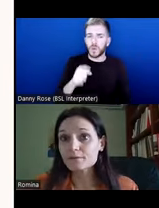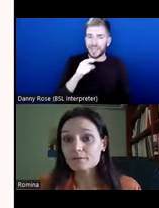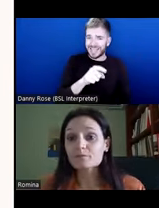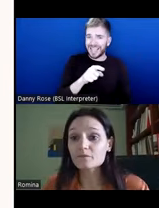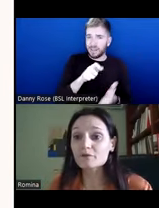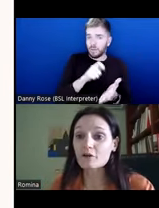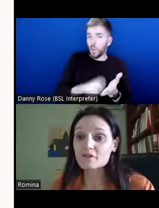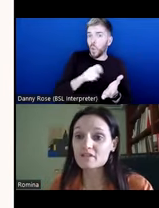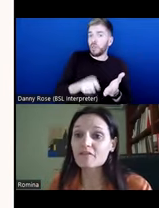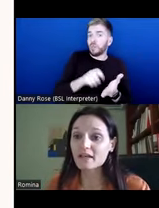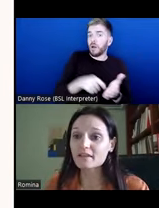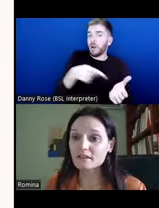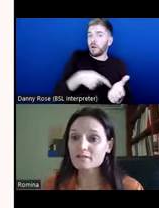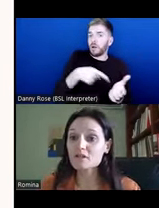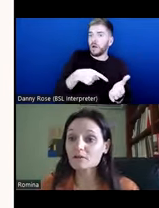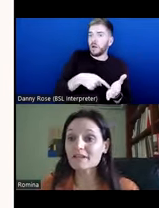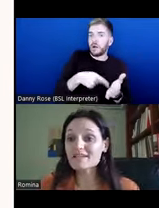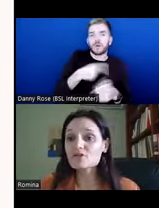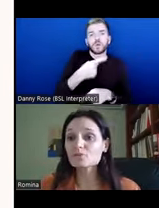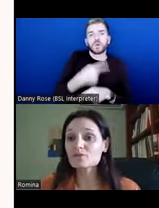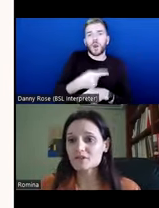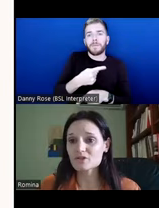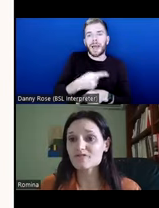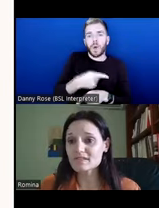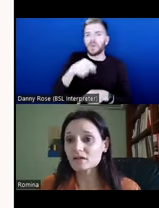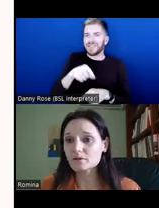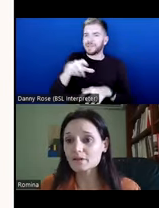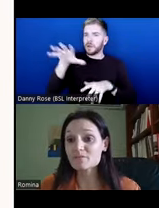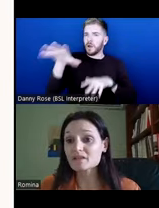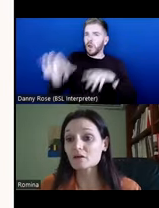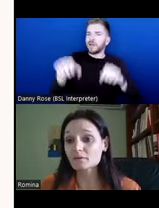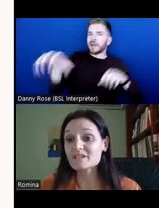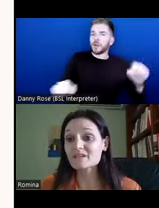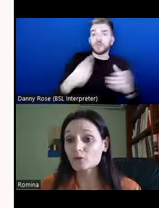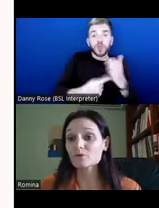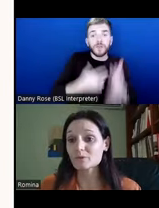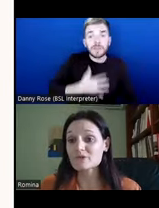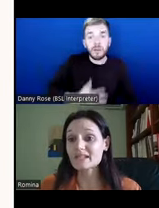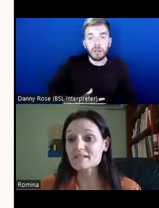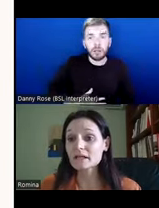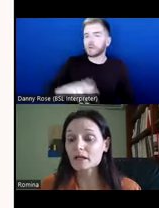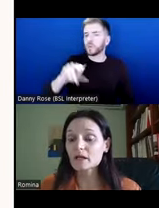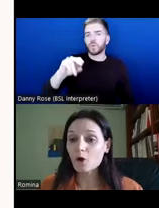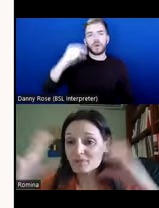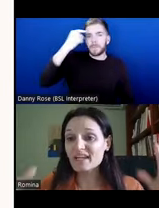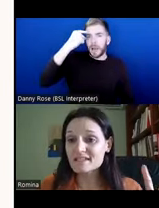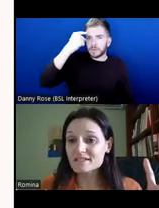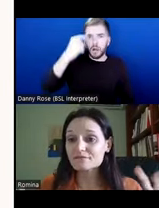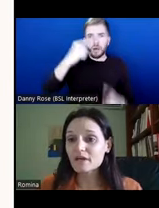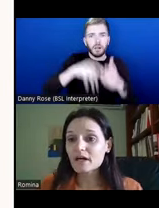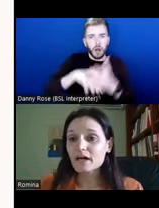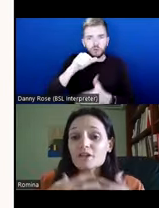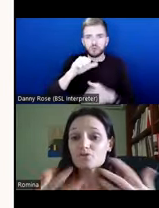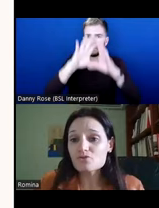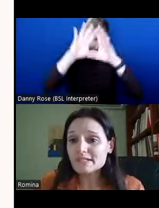refers to the fact that this colonization was not just physical, was mental, it was cultural, was holistic, comprehensive,